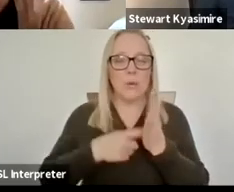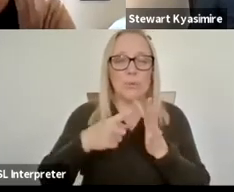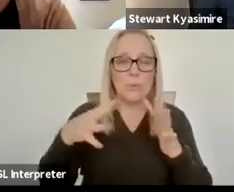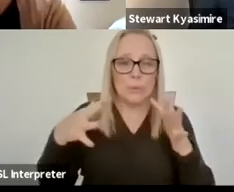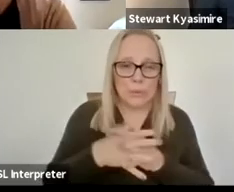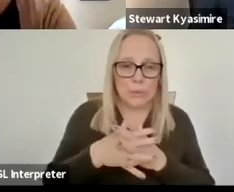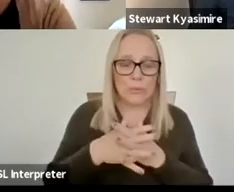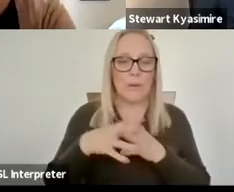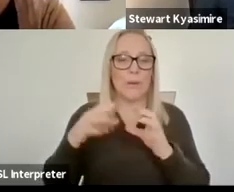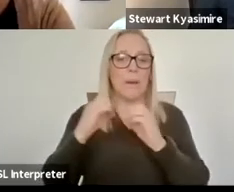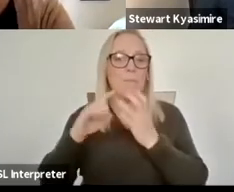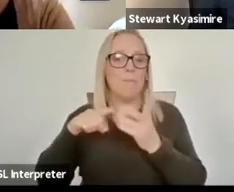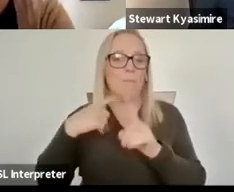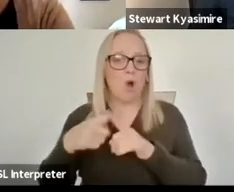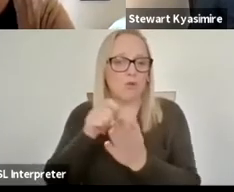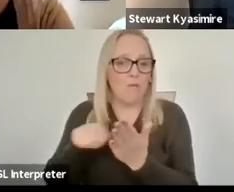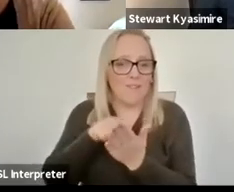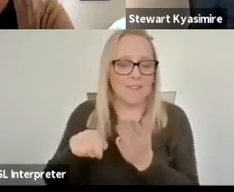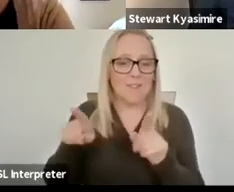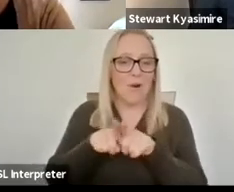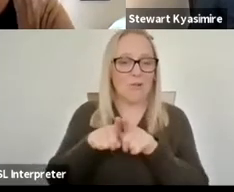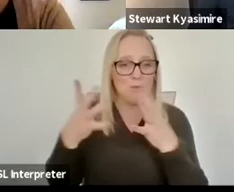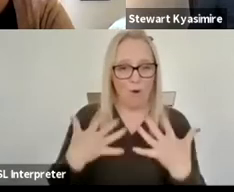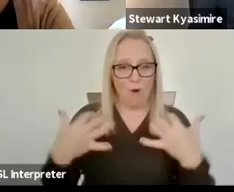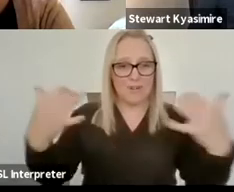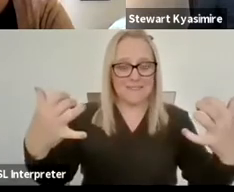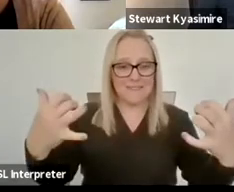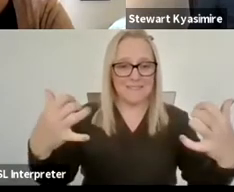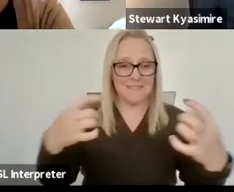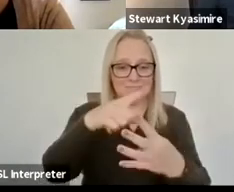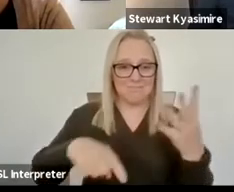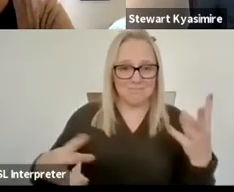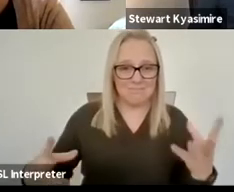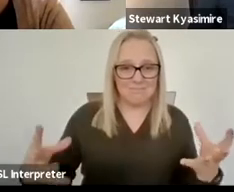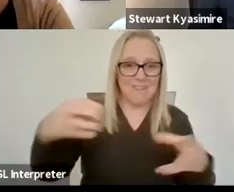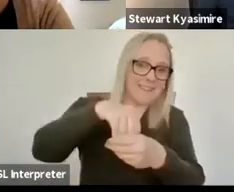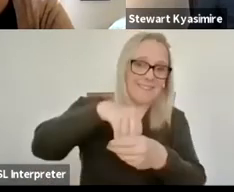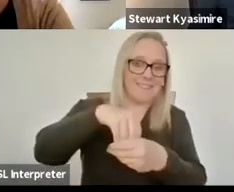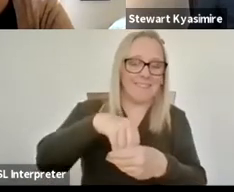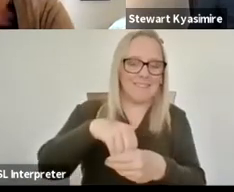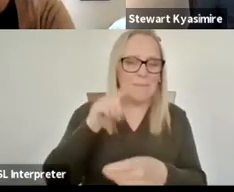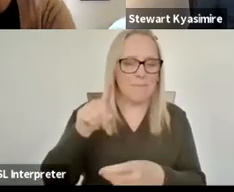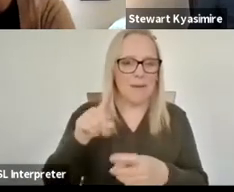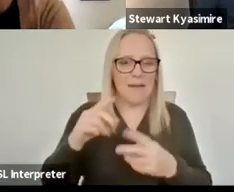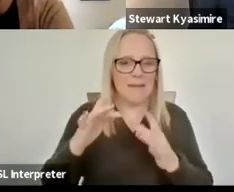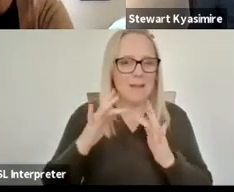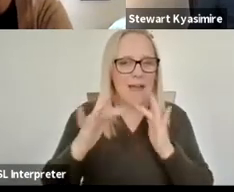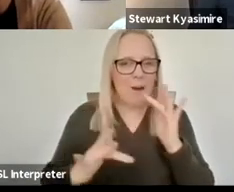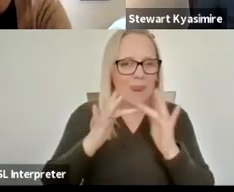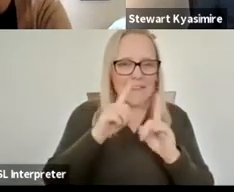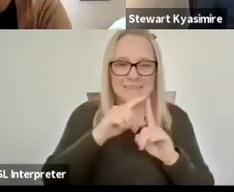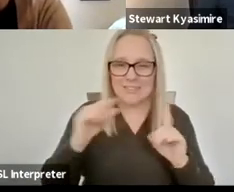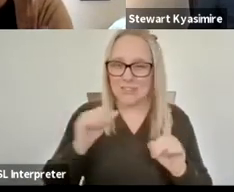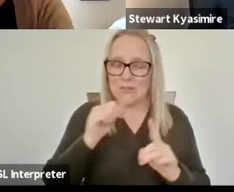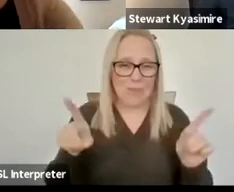to turn up at the same time um it isn't always like that with in digital spaces um susie i'm looking at you um